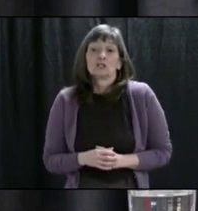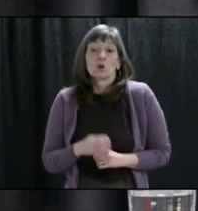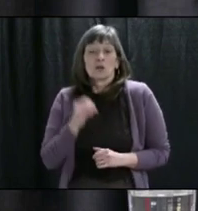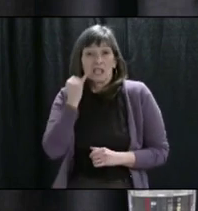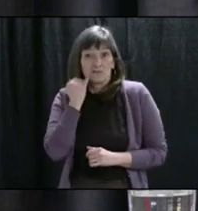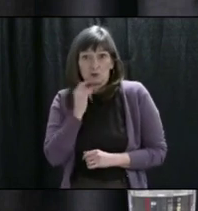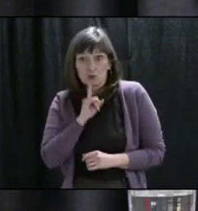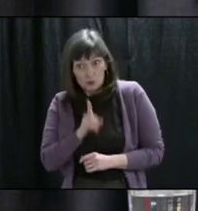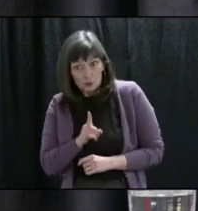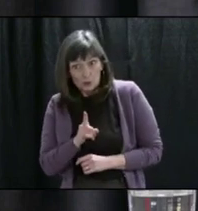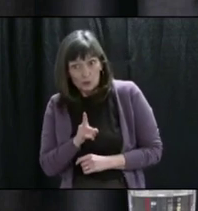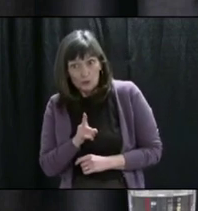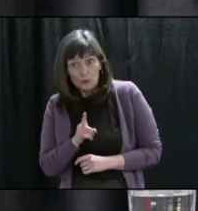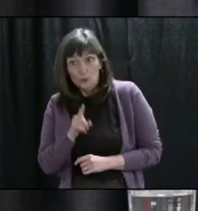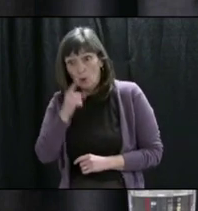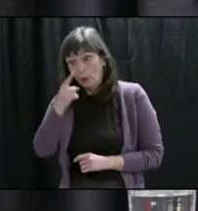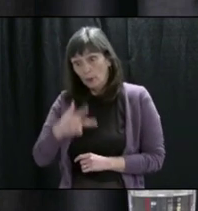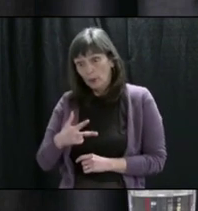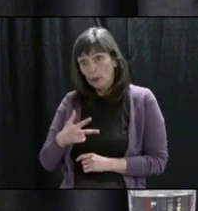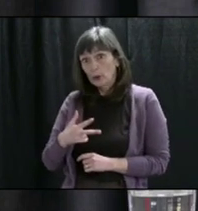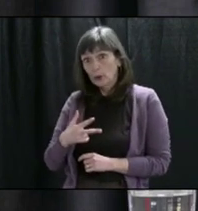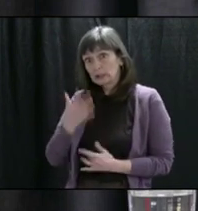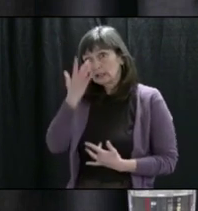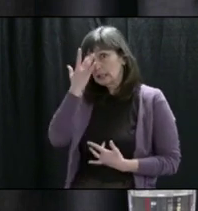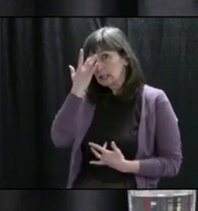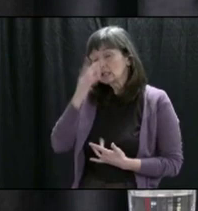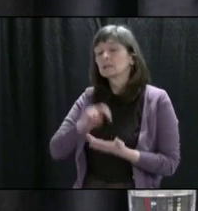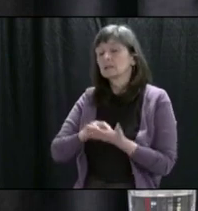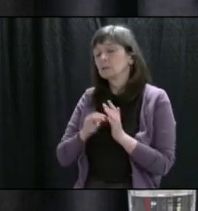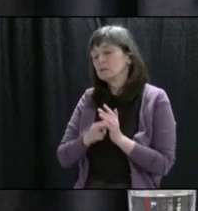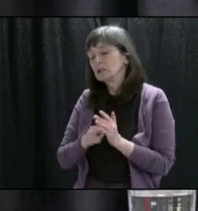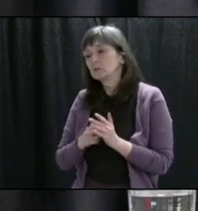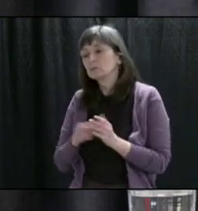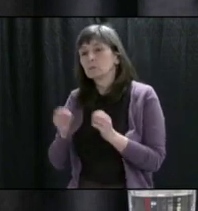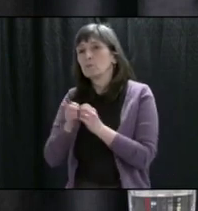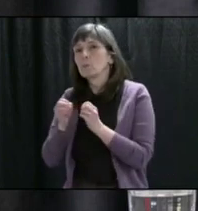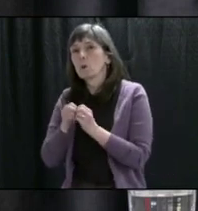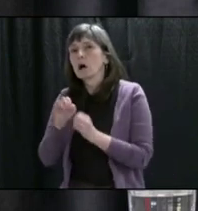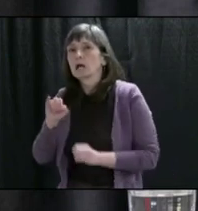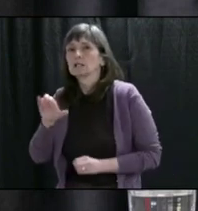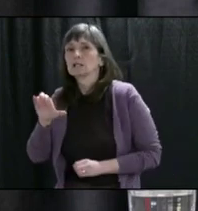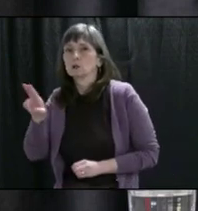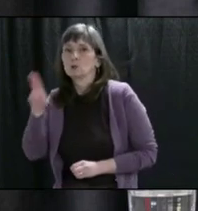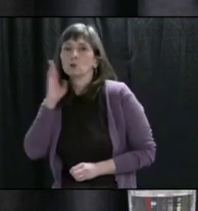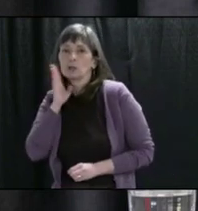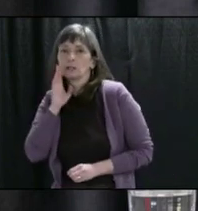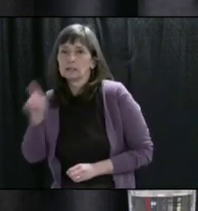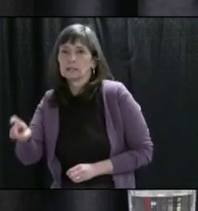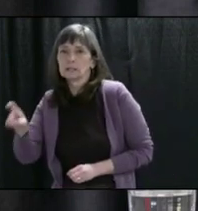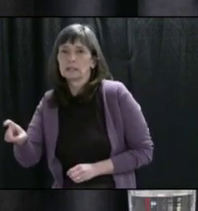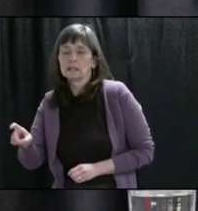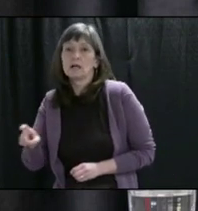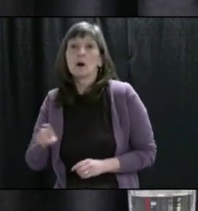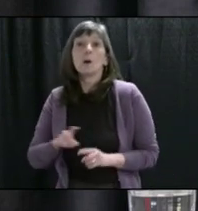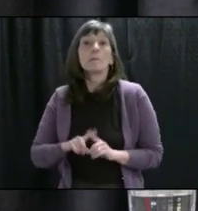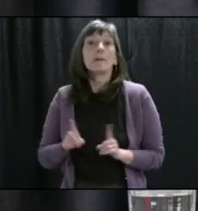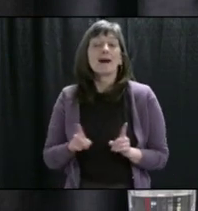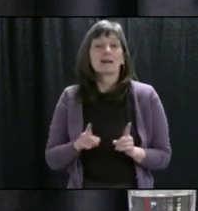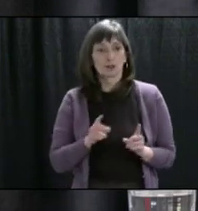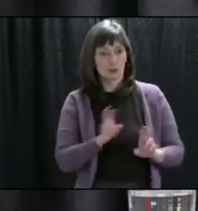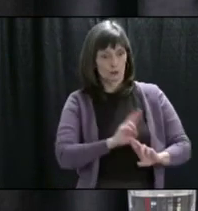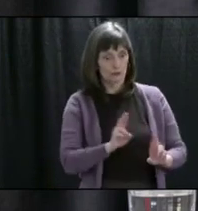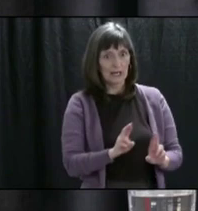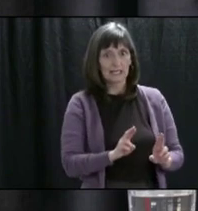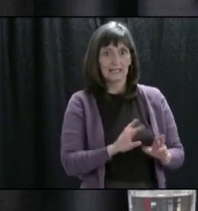ICU beds. The RHAs are working on that now. They will not act on those plans until the